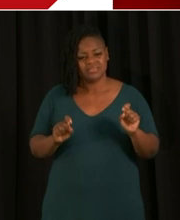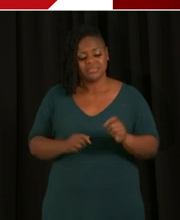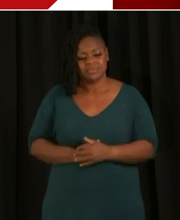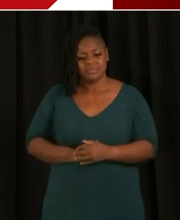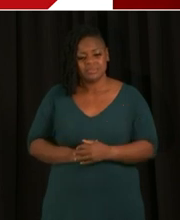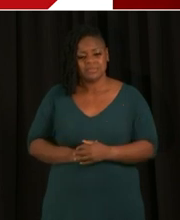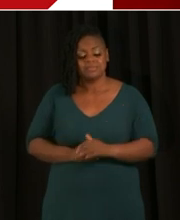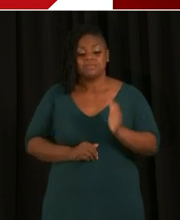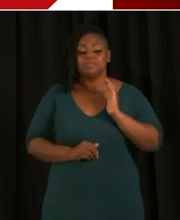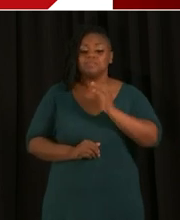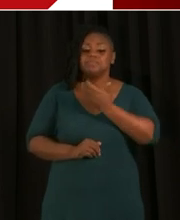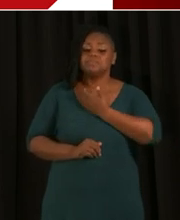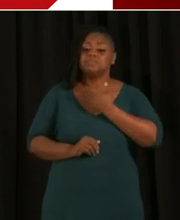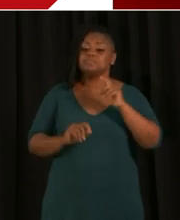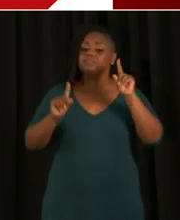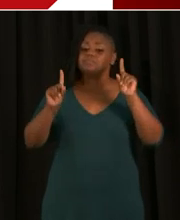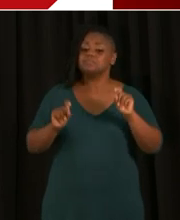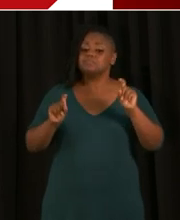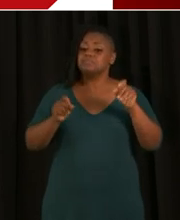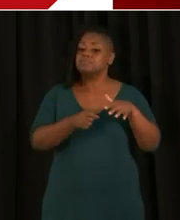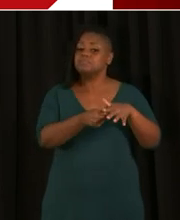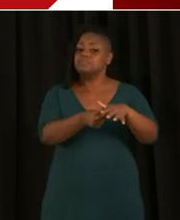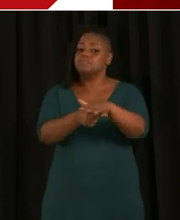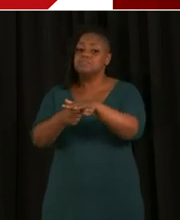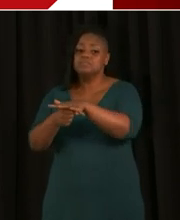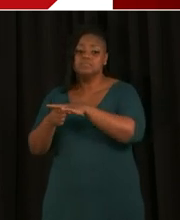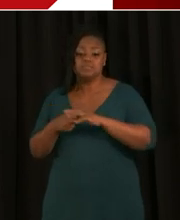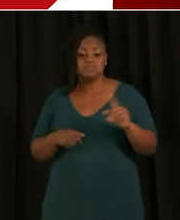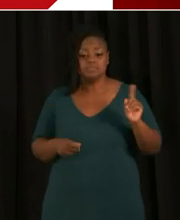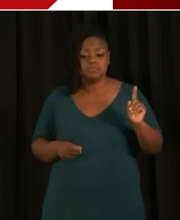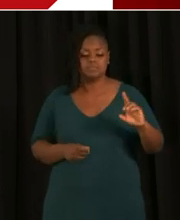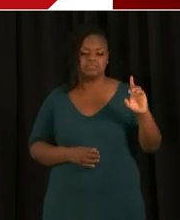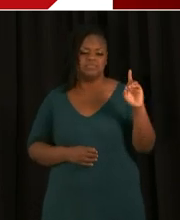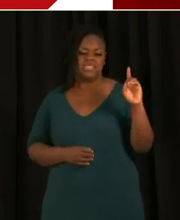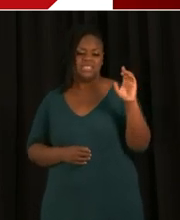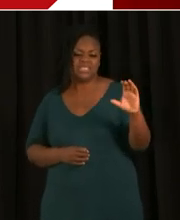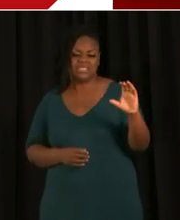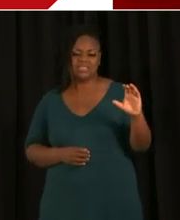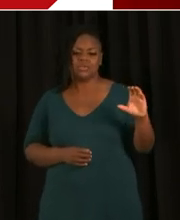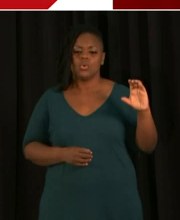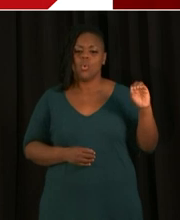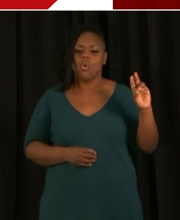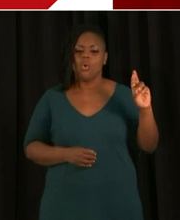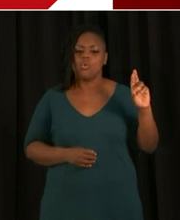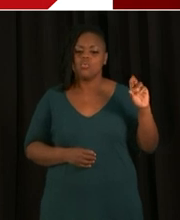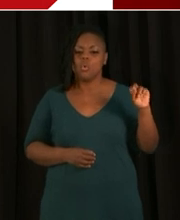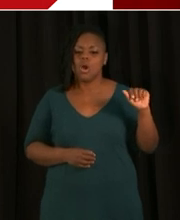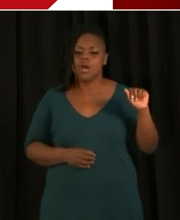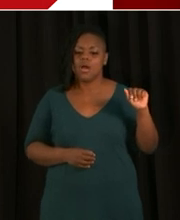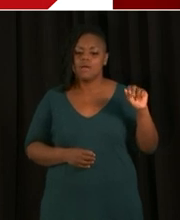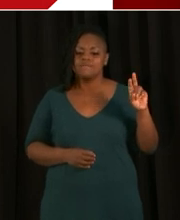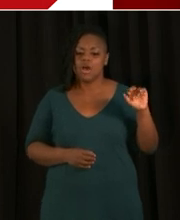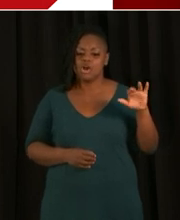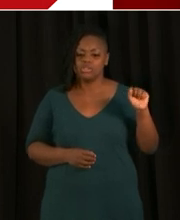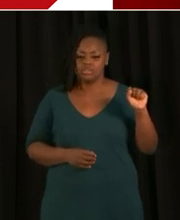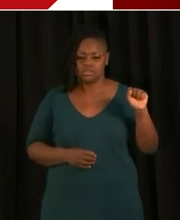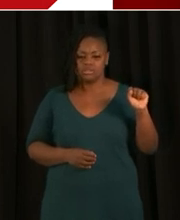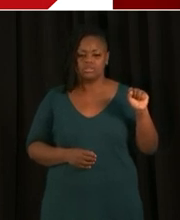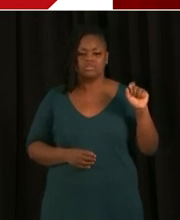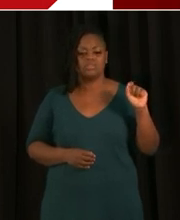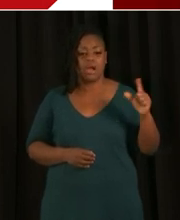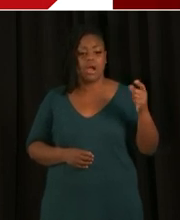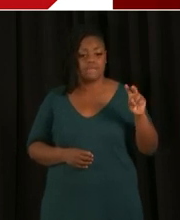.dc.gov. And we do encourage that if you're going to go to one of the public testing sites that you pre-register.